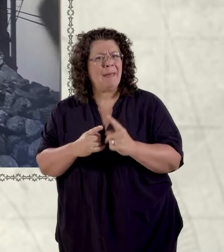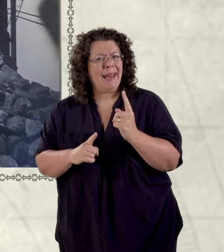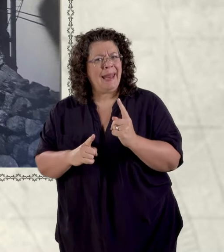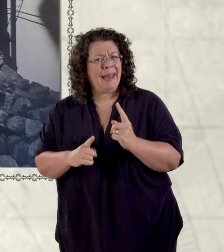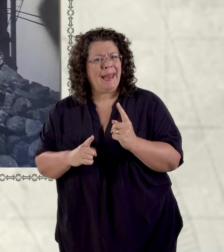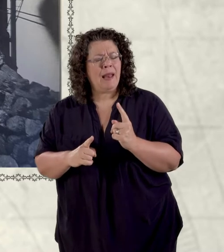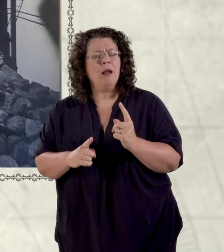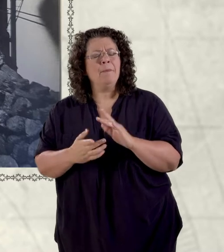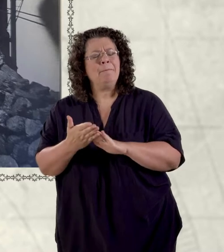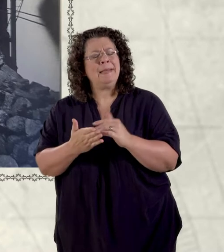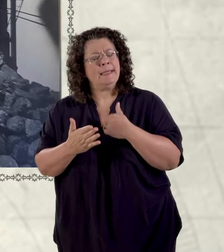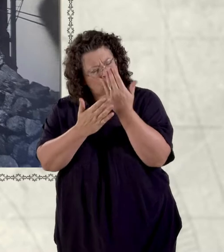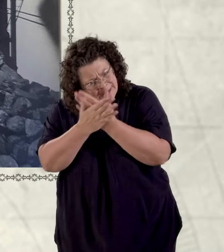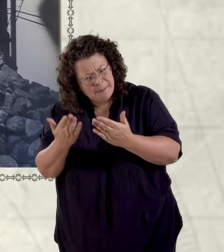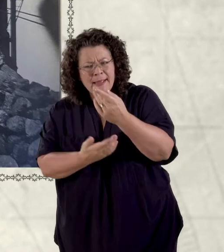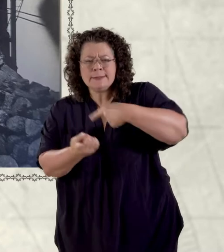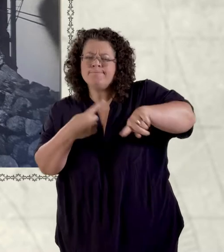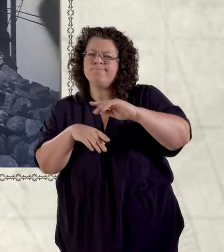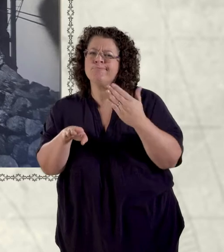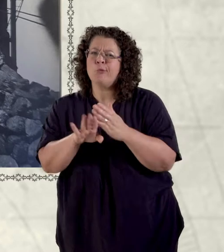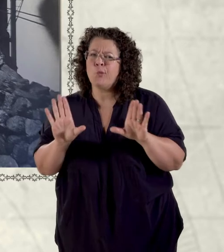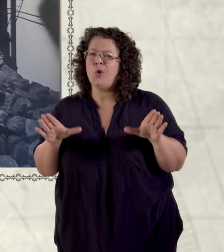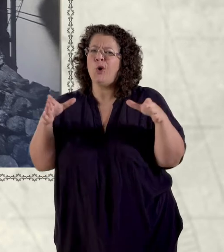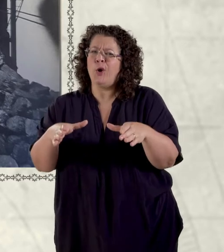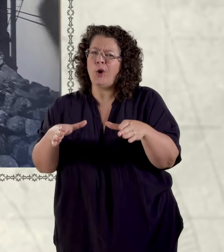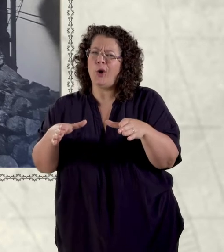and all the work that they had done for me over the years